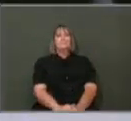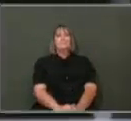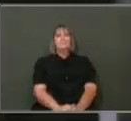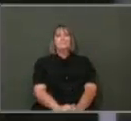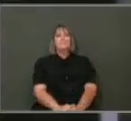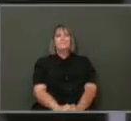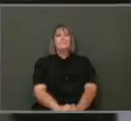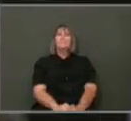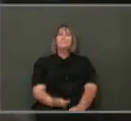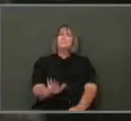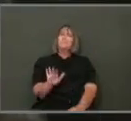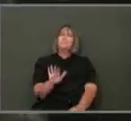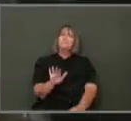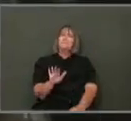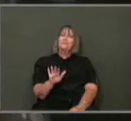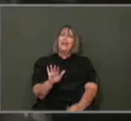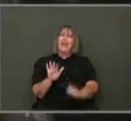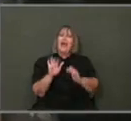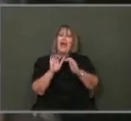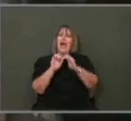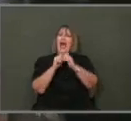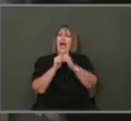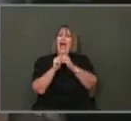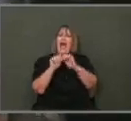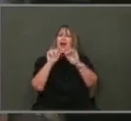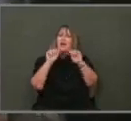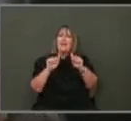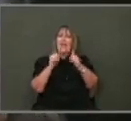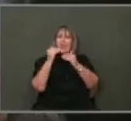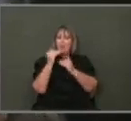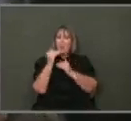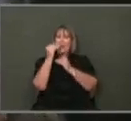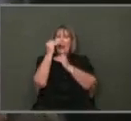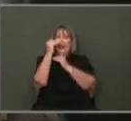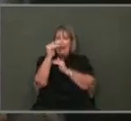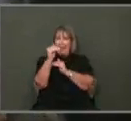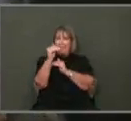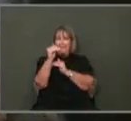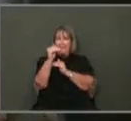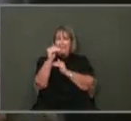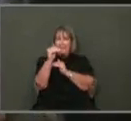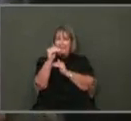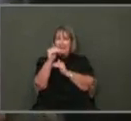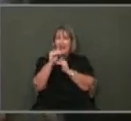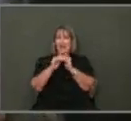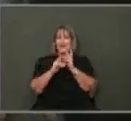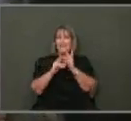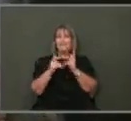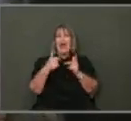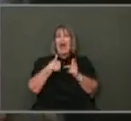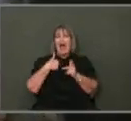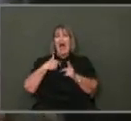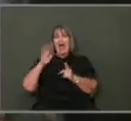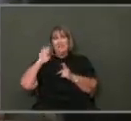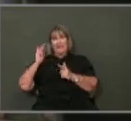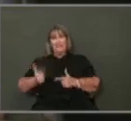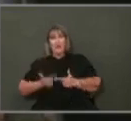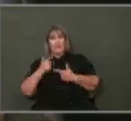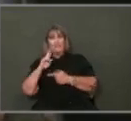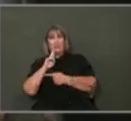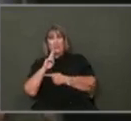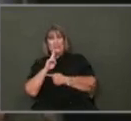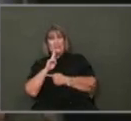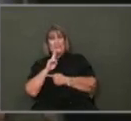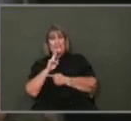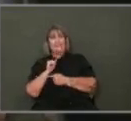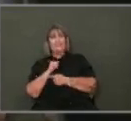Is there any way we can find to limit the type of development how slippers can do? I'm from Houston, and when I drive